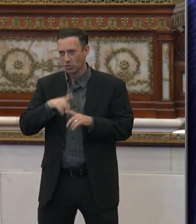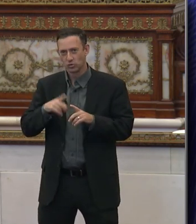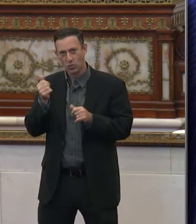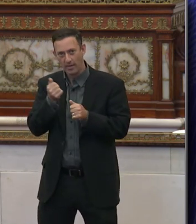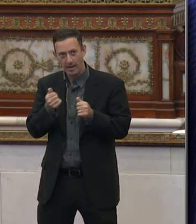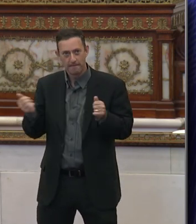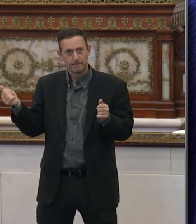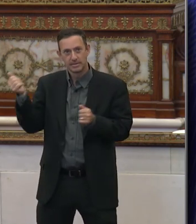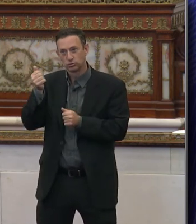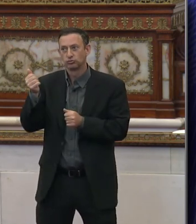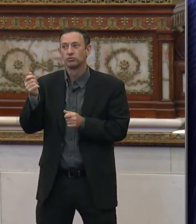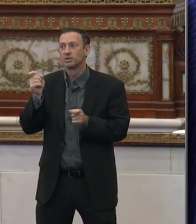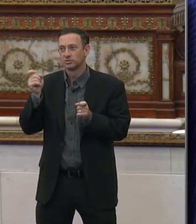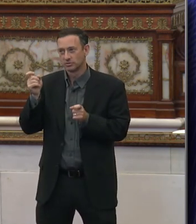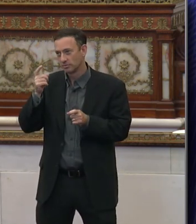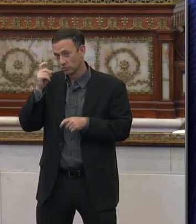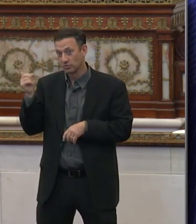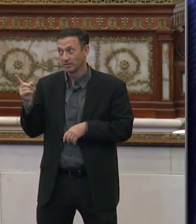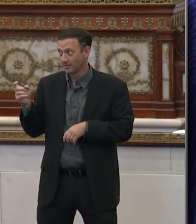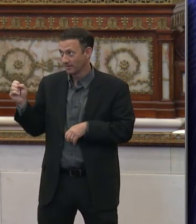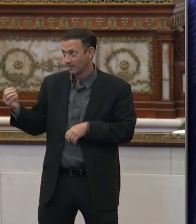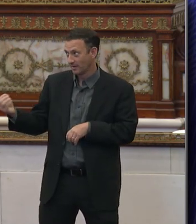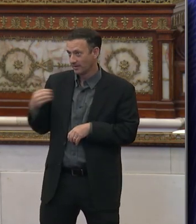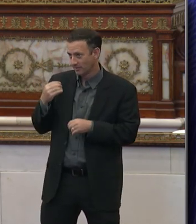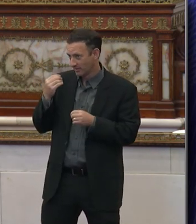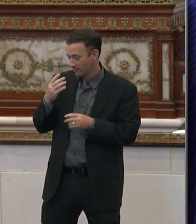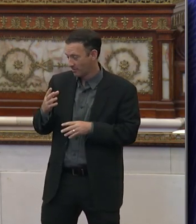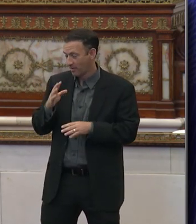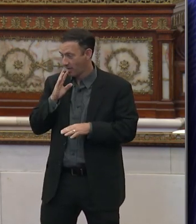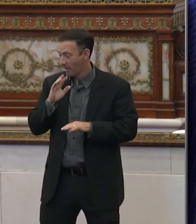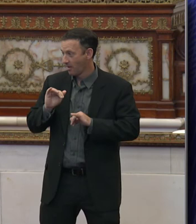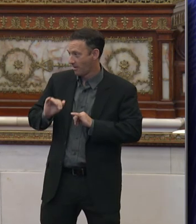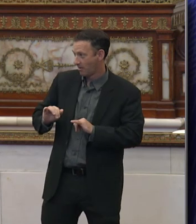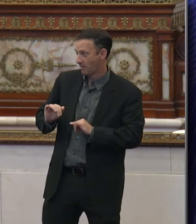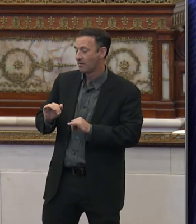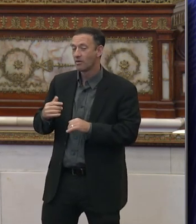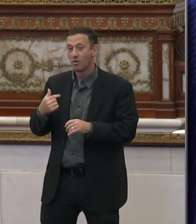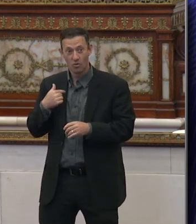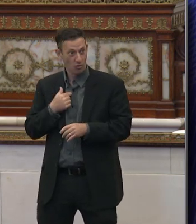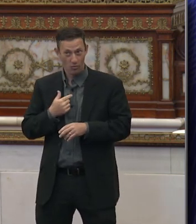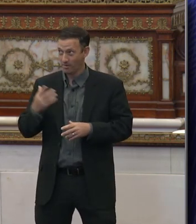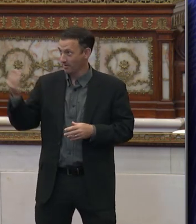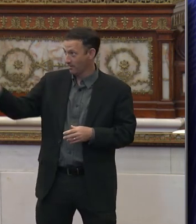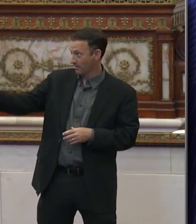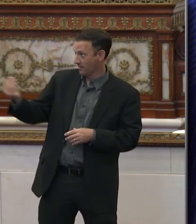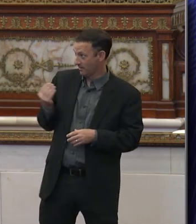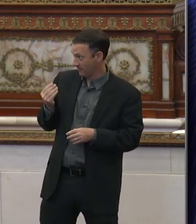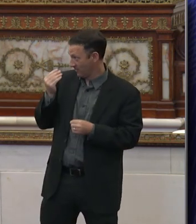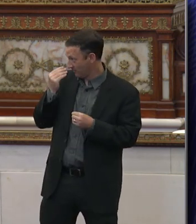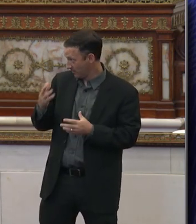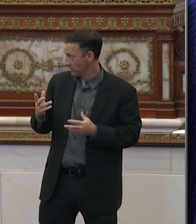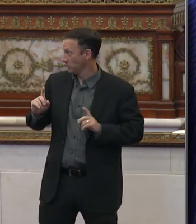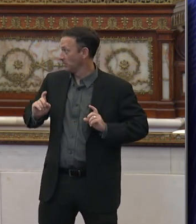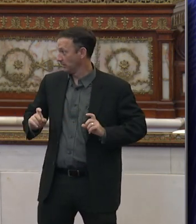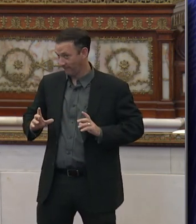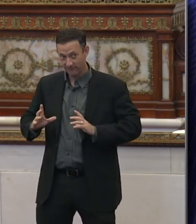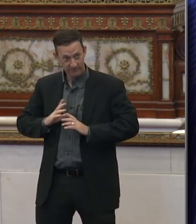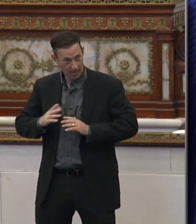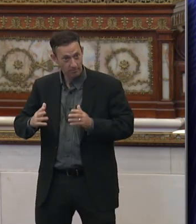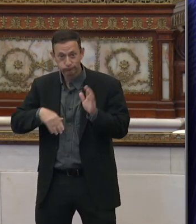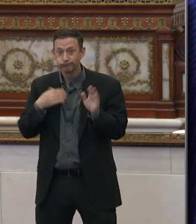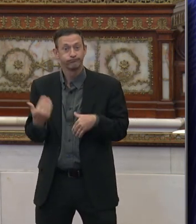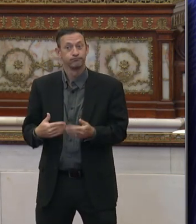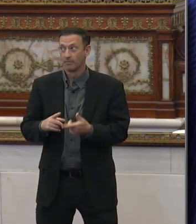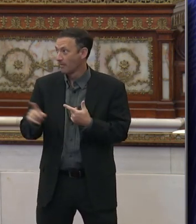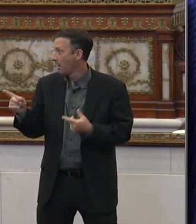administration because, you know, if they can get us the information that we need, yeah, we can be good to go if they can get us the information that we need, but they're not getting it.